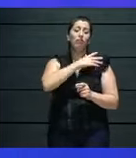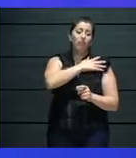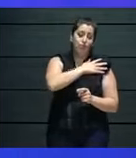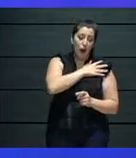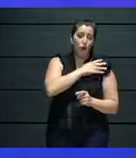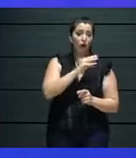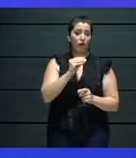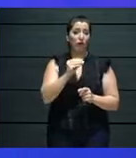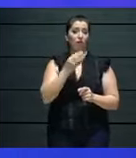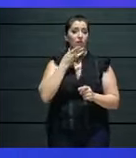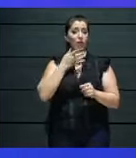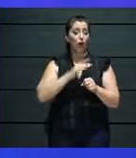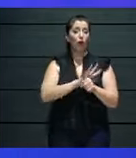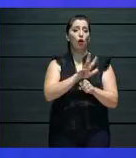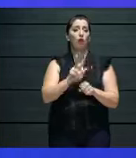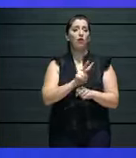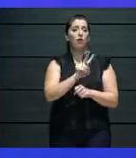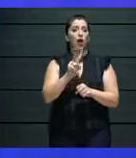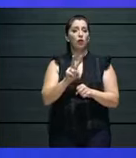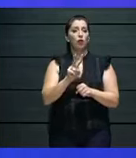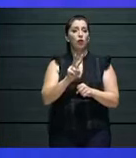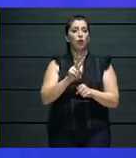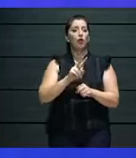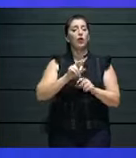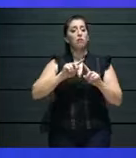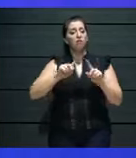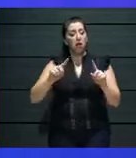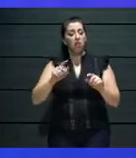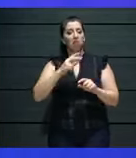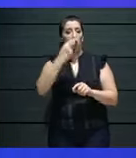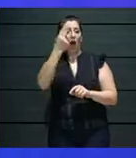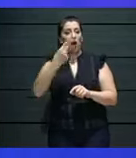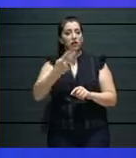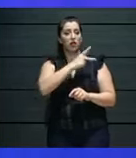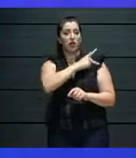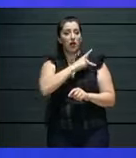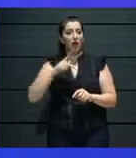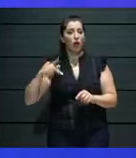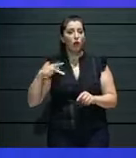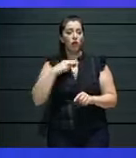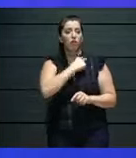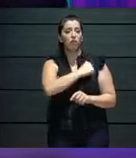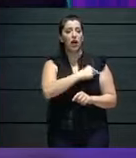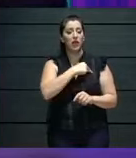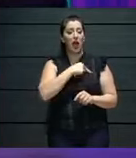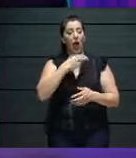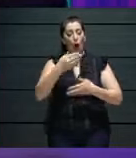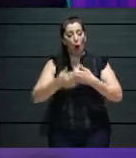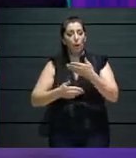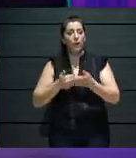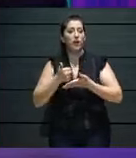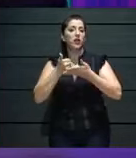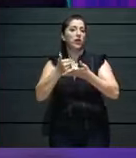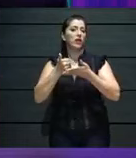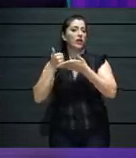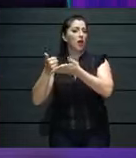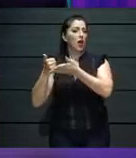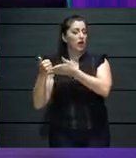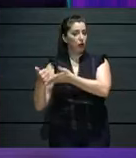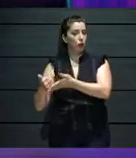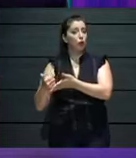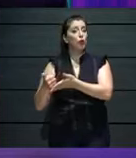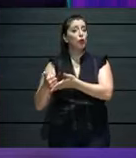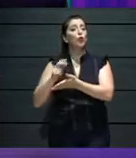point but also to inspire to be very, very democratic in the way it